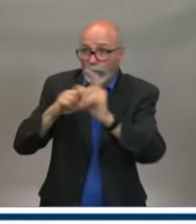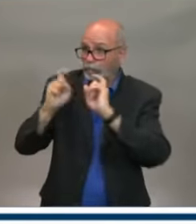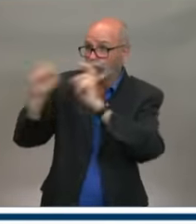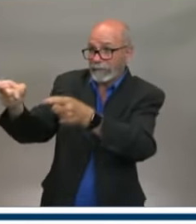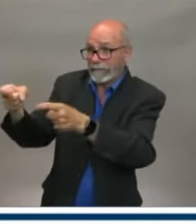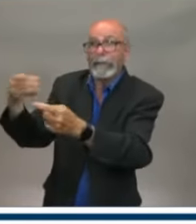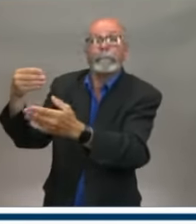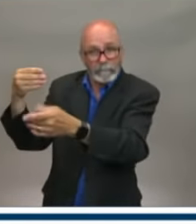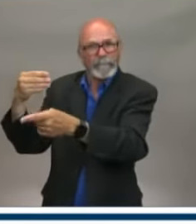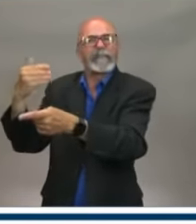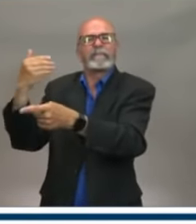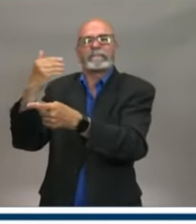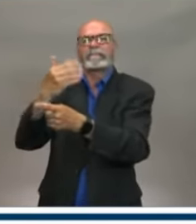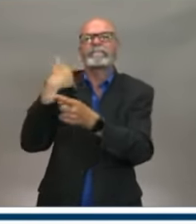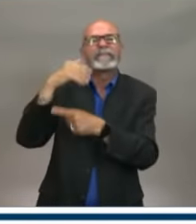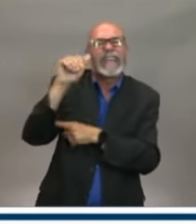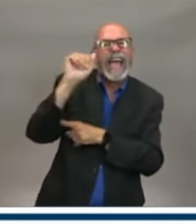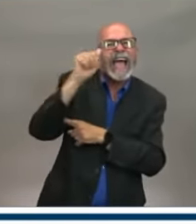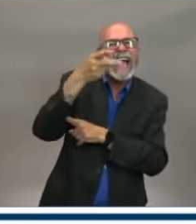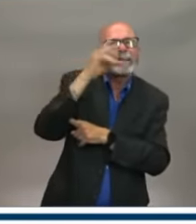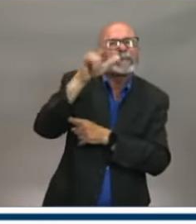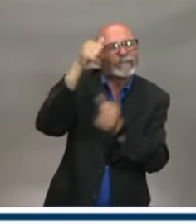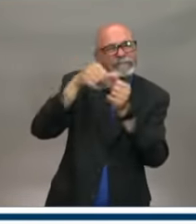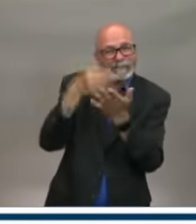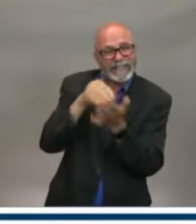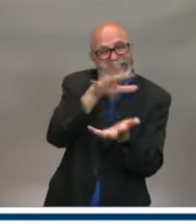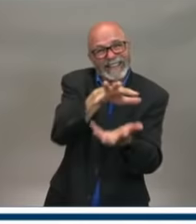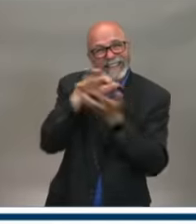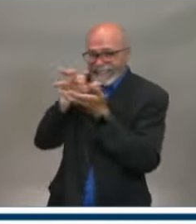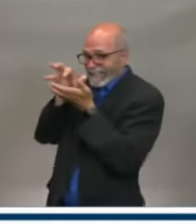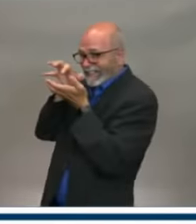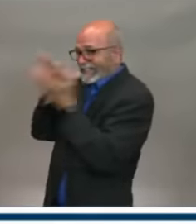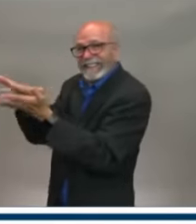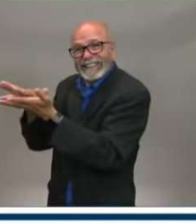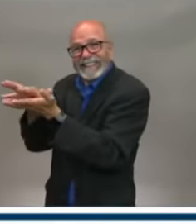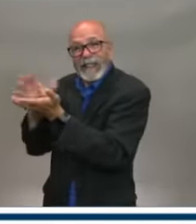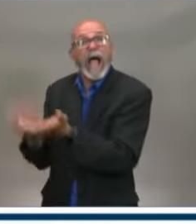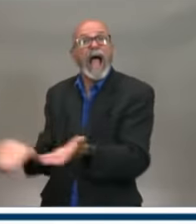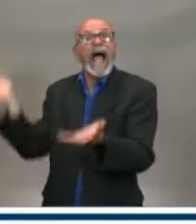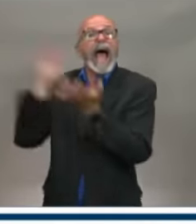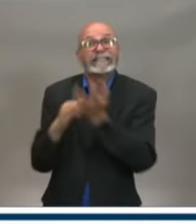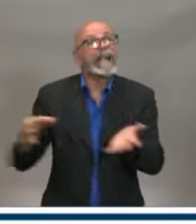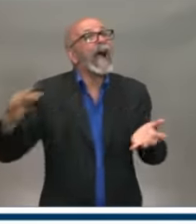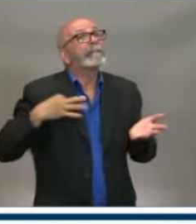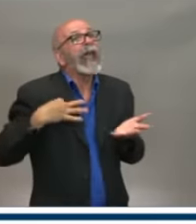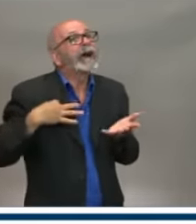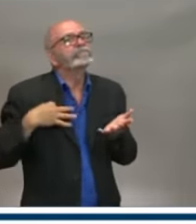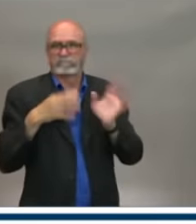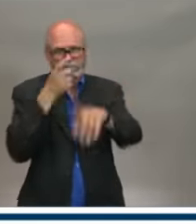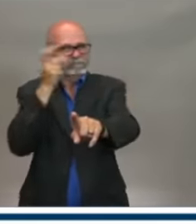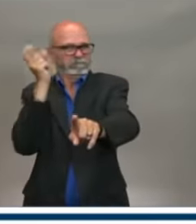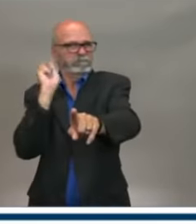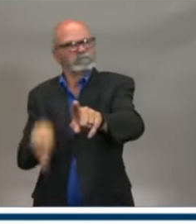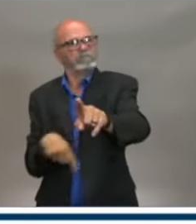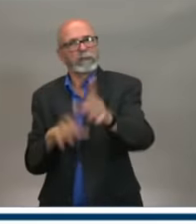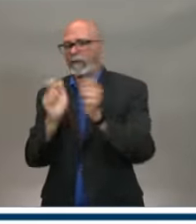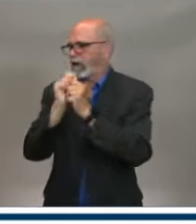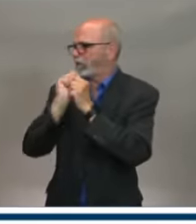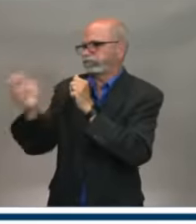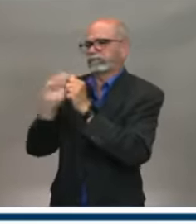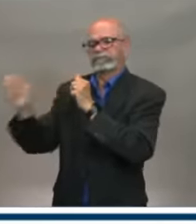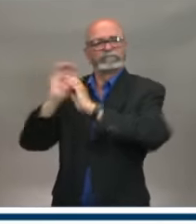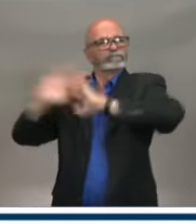April, you do not need to apply. We will contact you directly. For everyone else, applications online